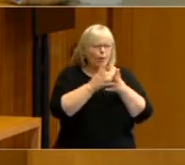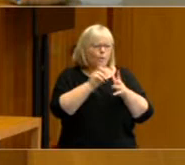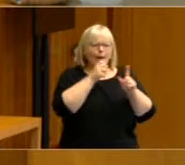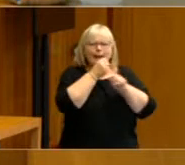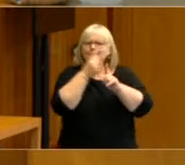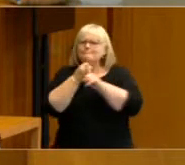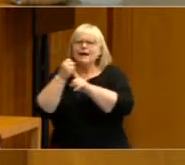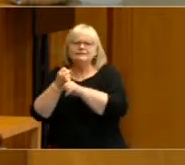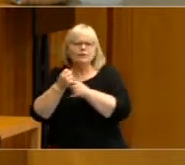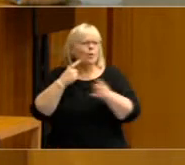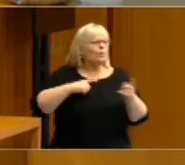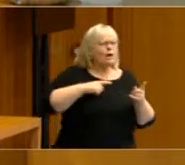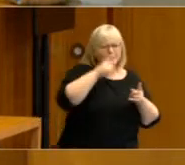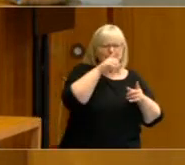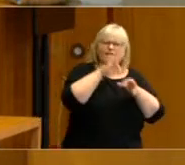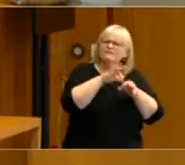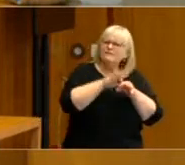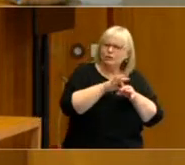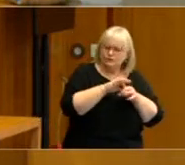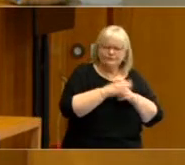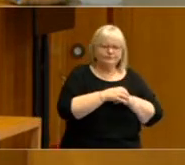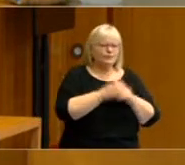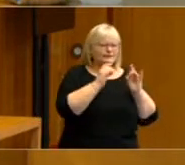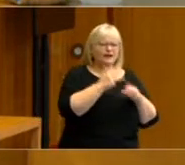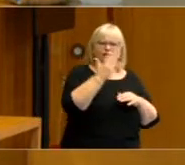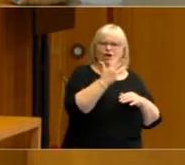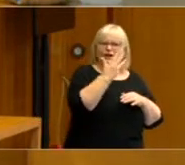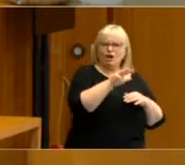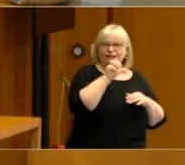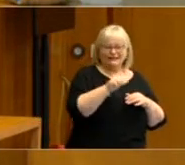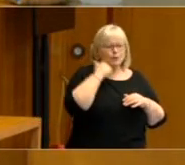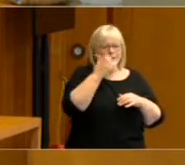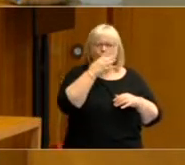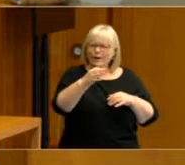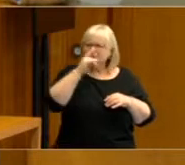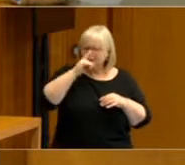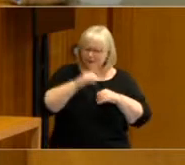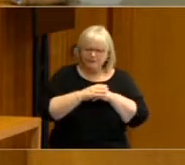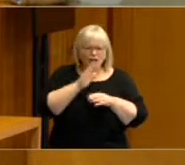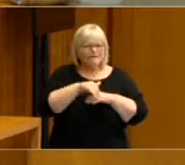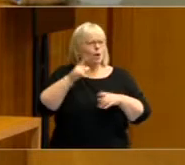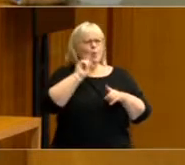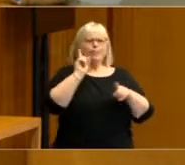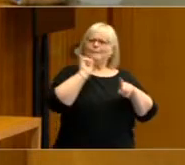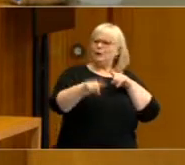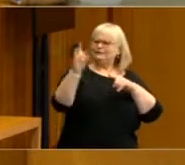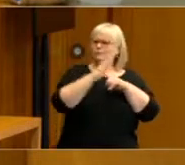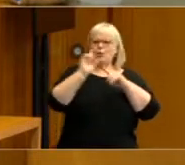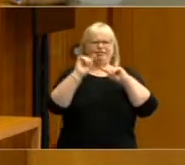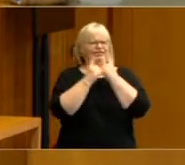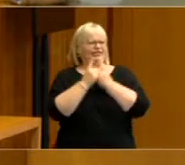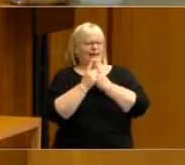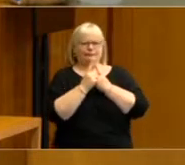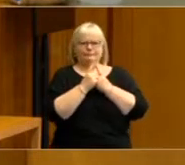how people voted in the election. Since 1996 we've consistently asked people what was the most important factor that